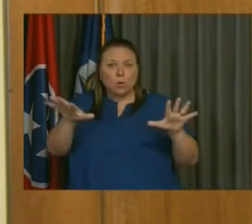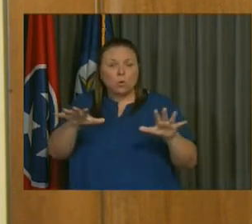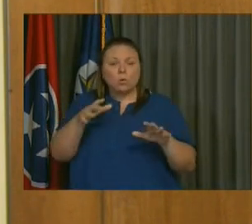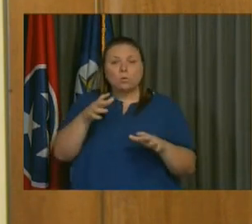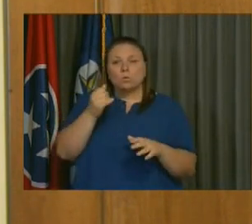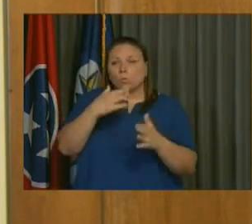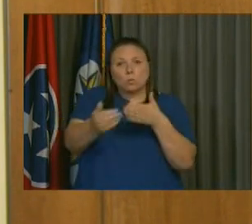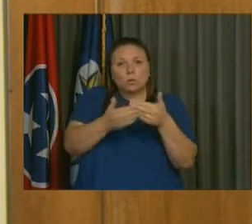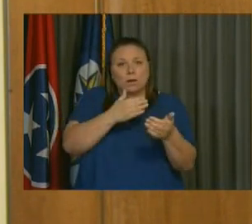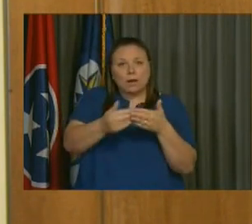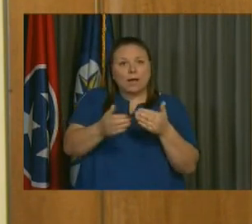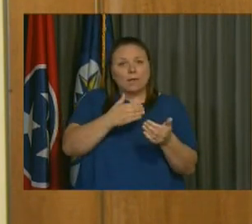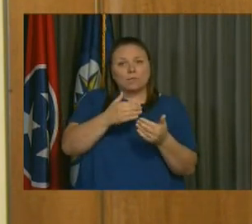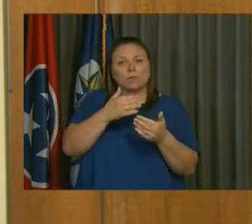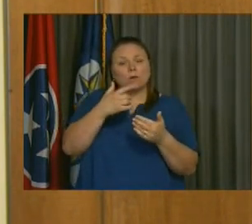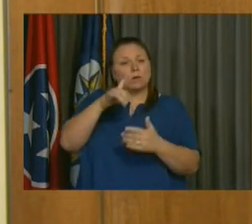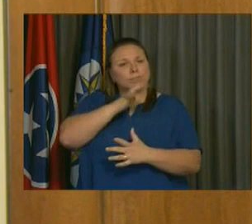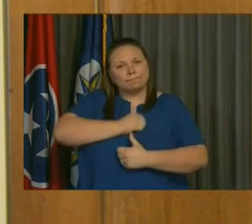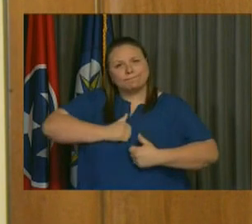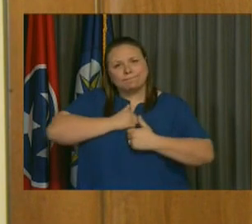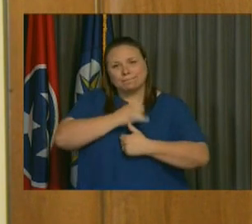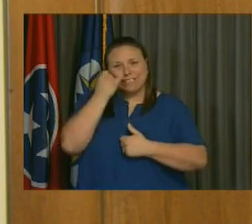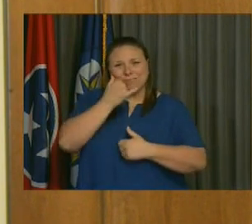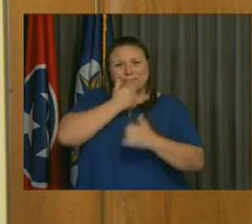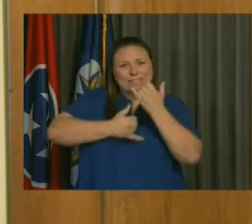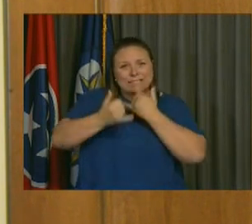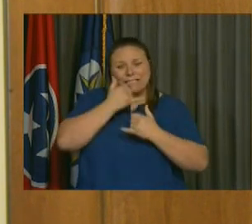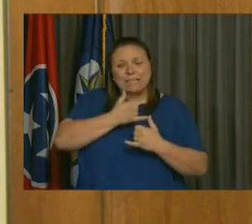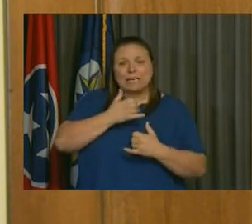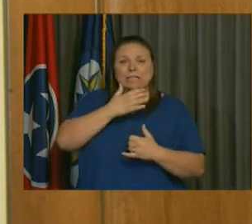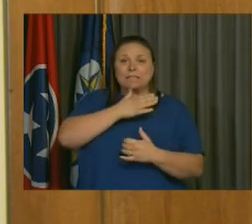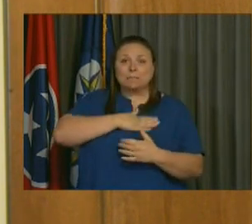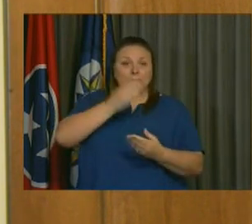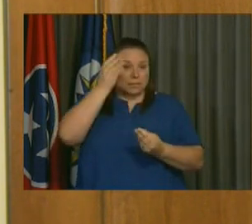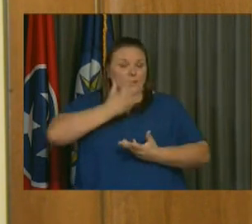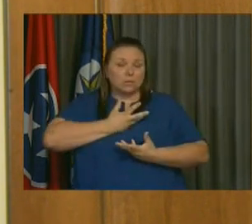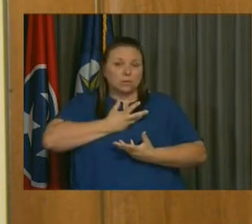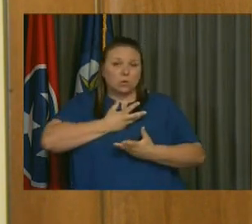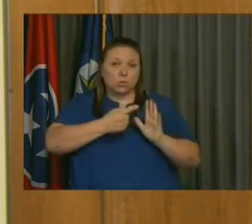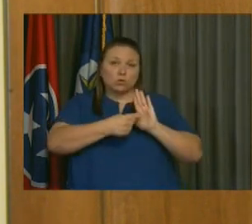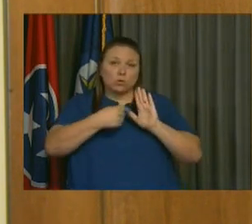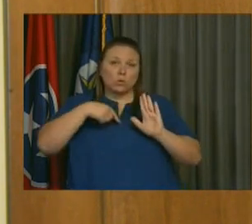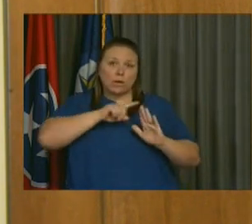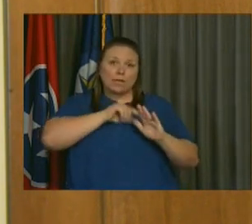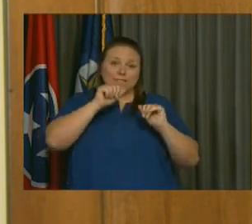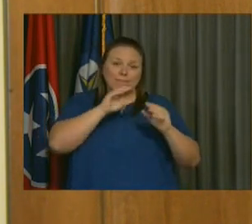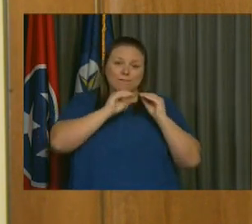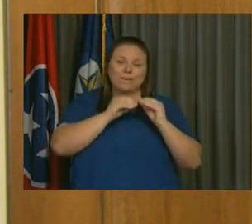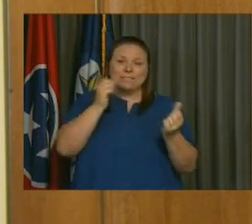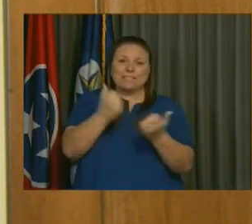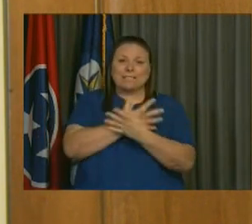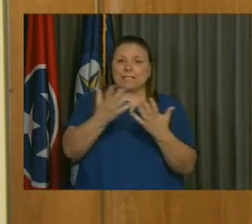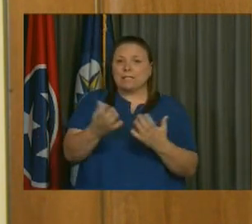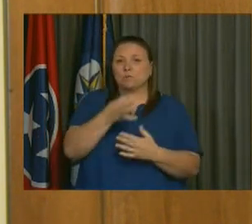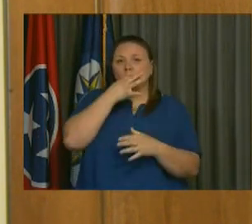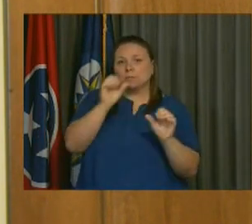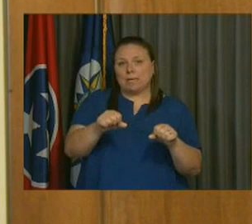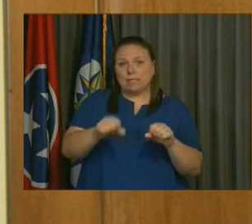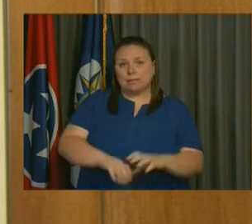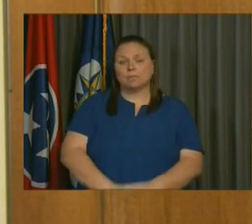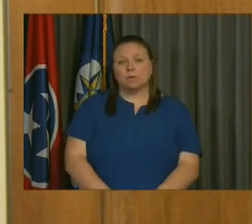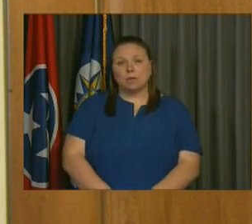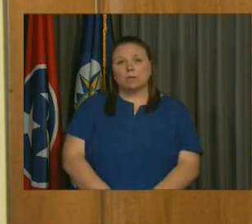so forth? Those come with our apologies. We hope you will quickly point them out to us, and that way we can make any corrections as soon as possible.